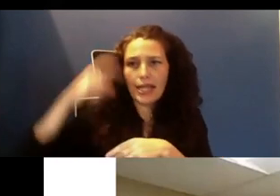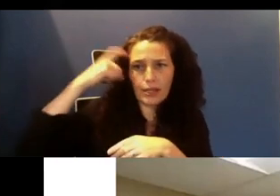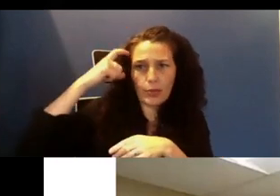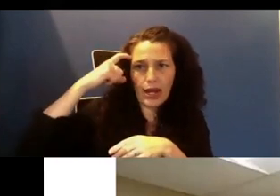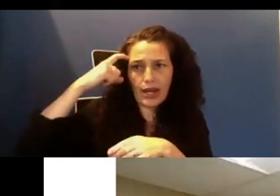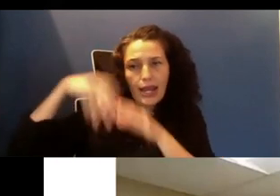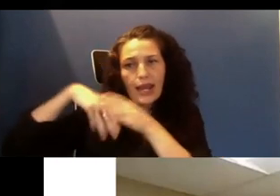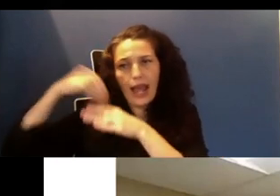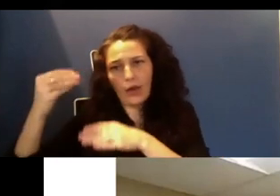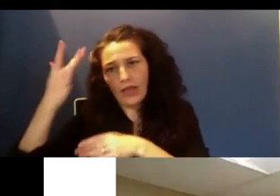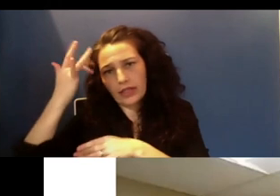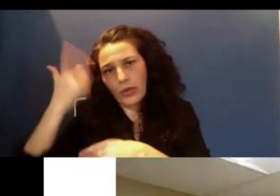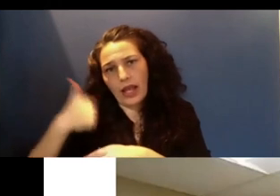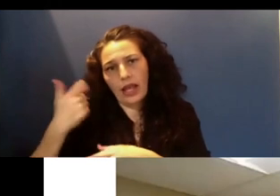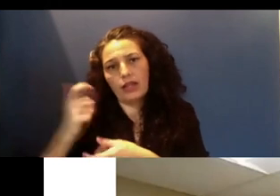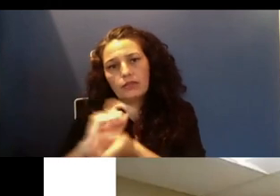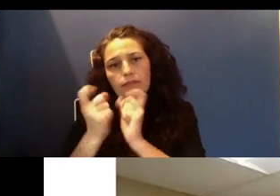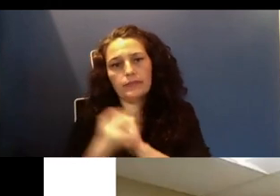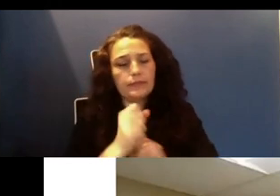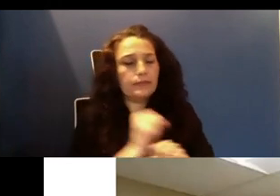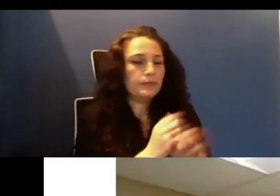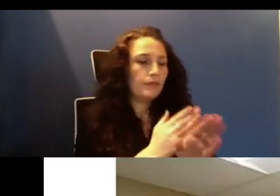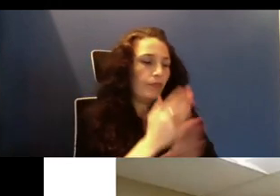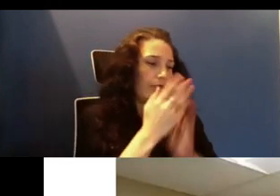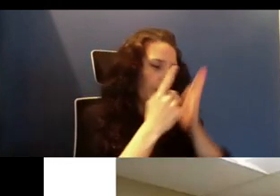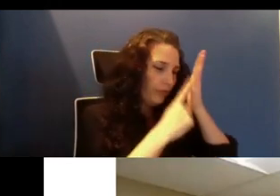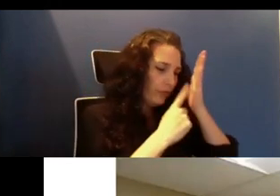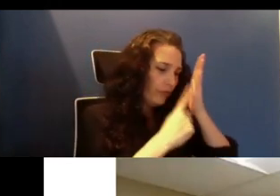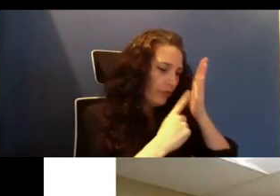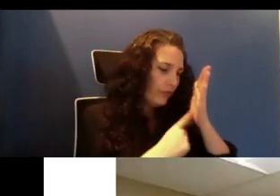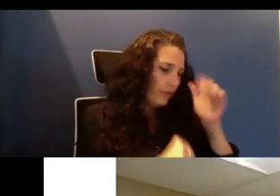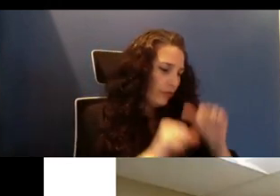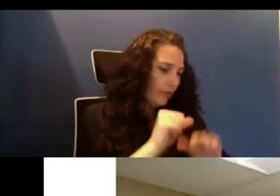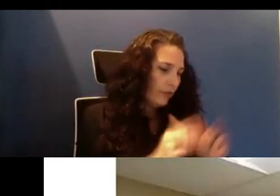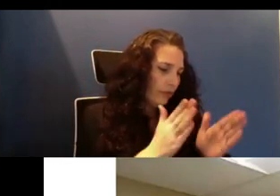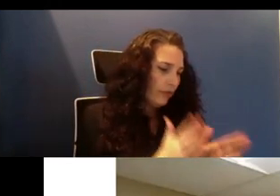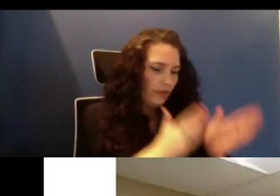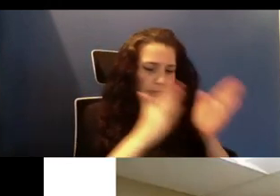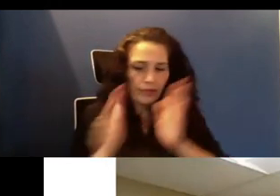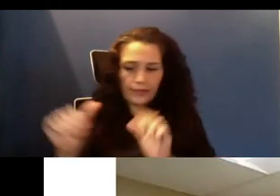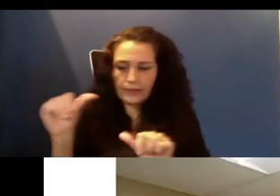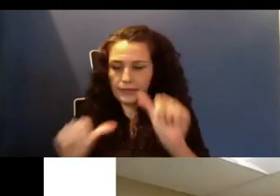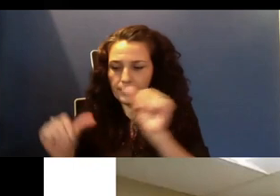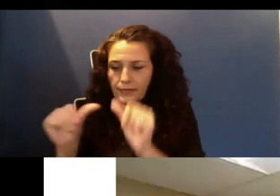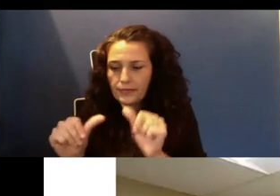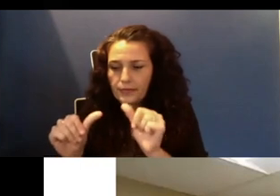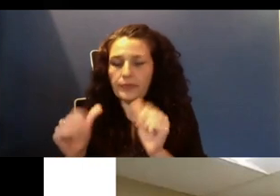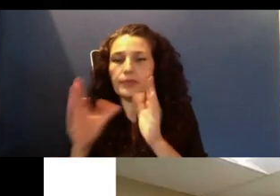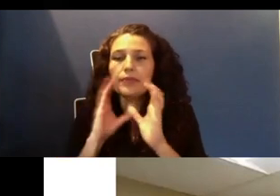I ended up switching careers from research scientists to science communicator. So now I help communicate